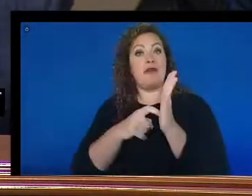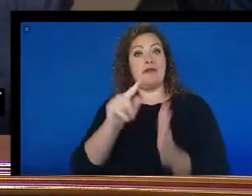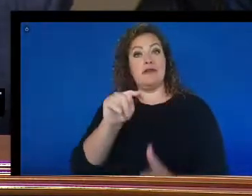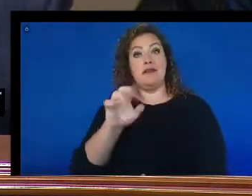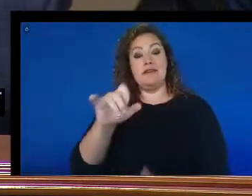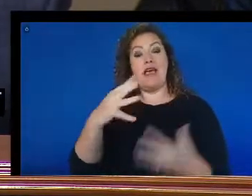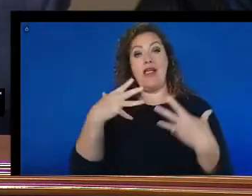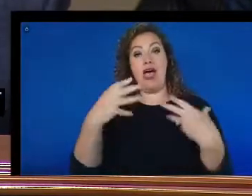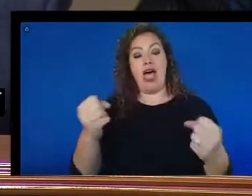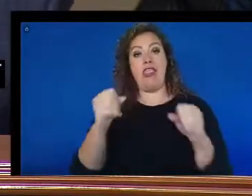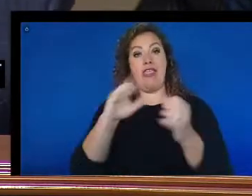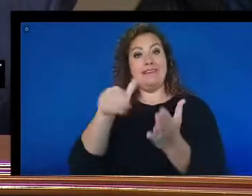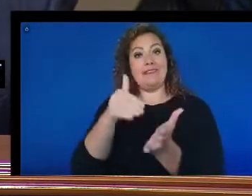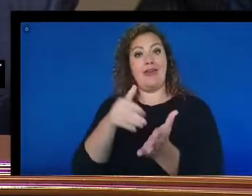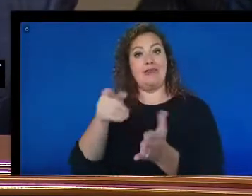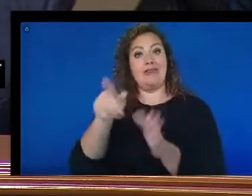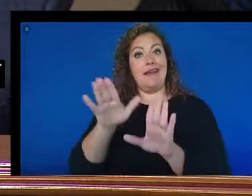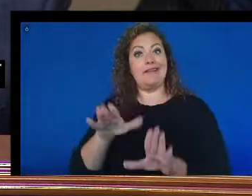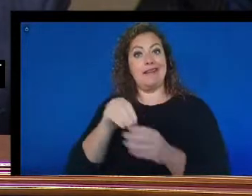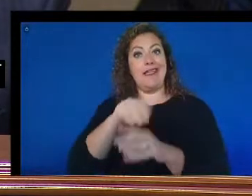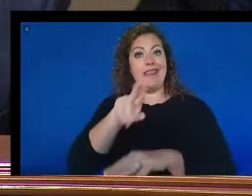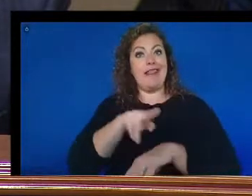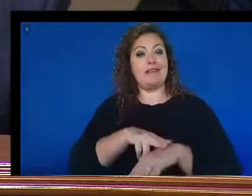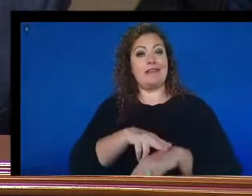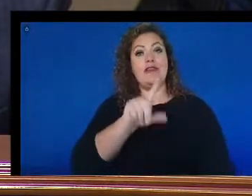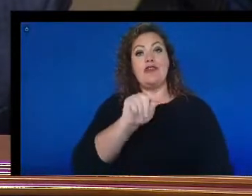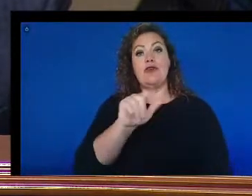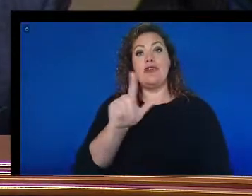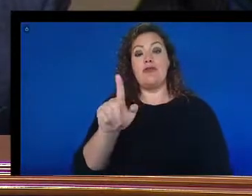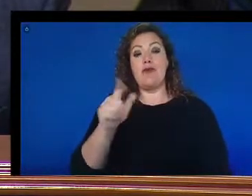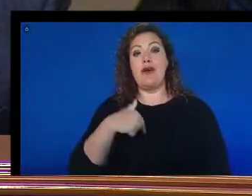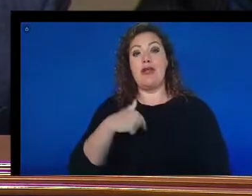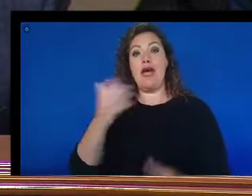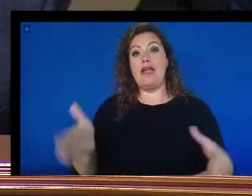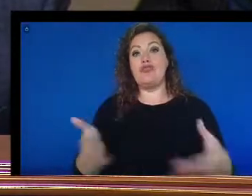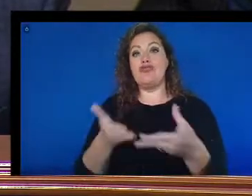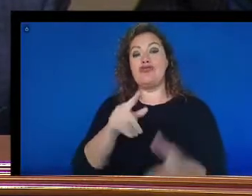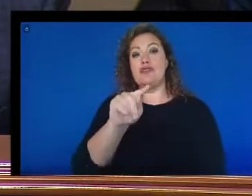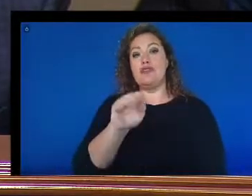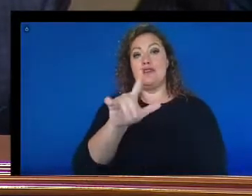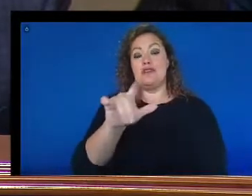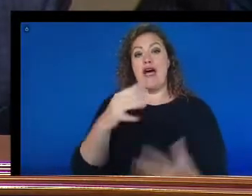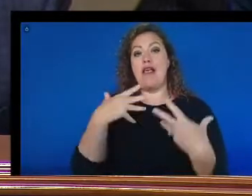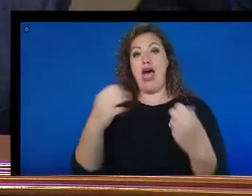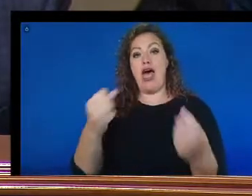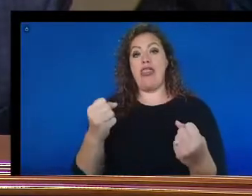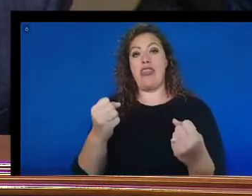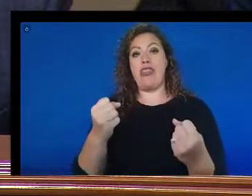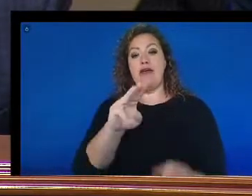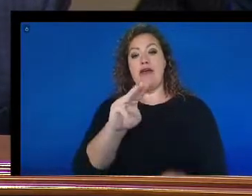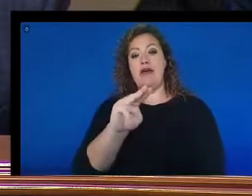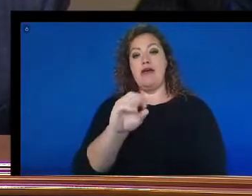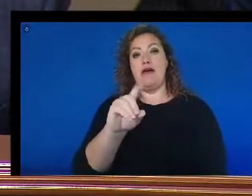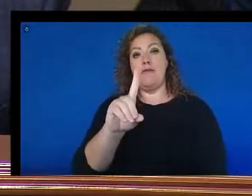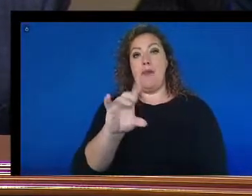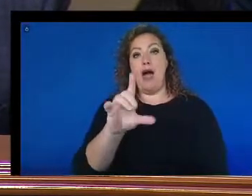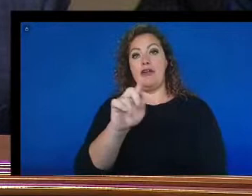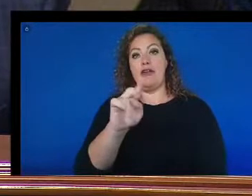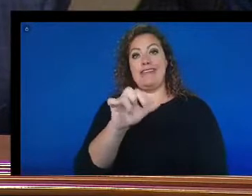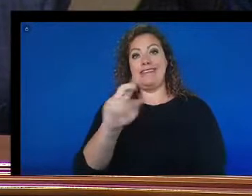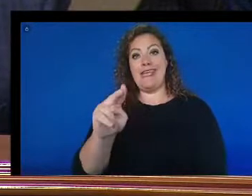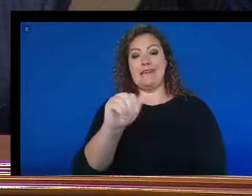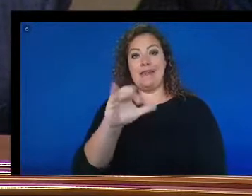excellence in the nation. In 2021, I introduced the Telehealth Modernization Act with Senator Schatz and a